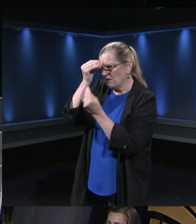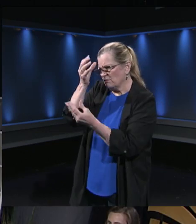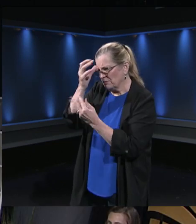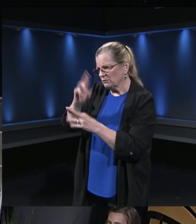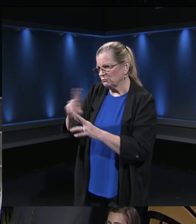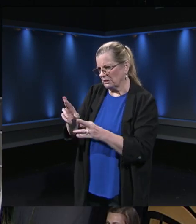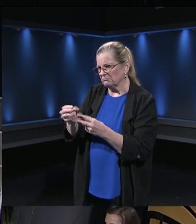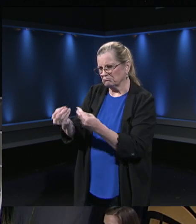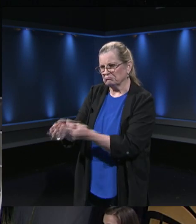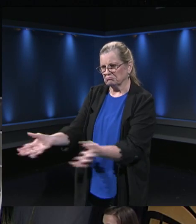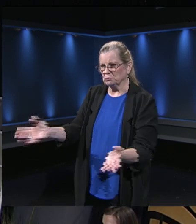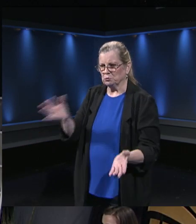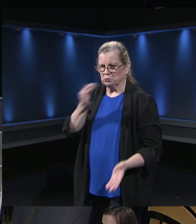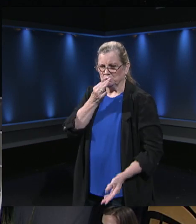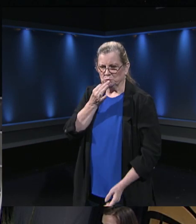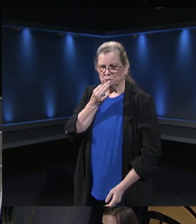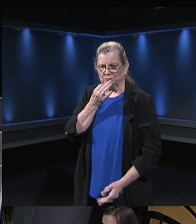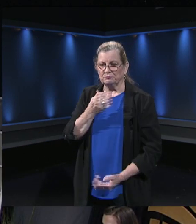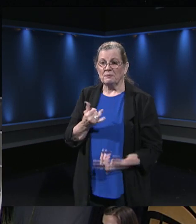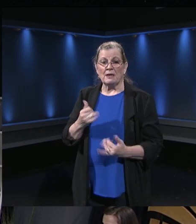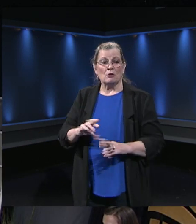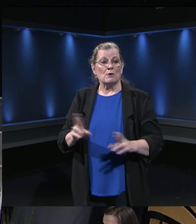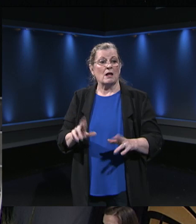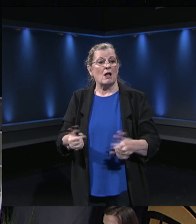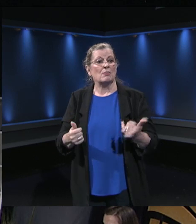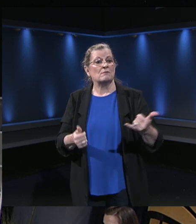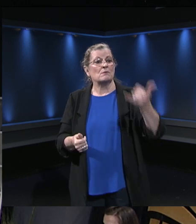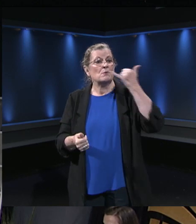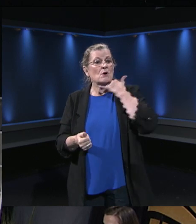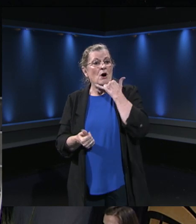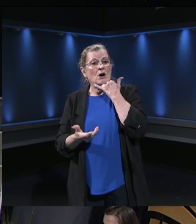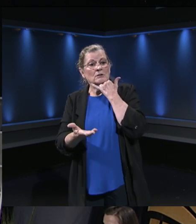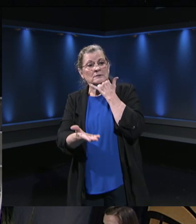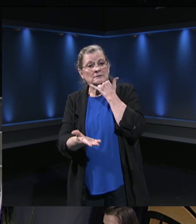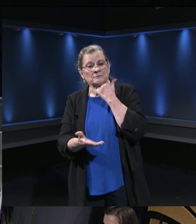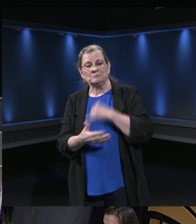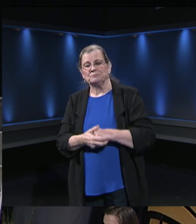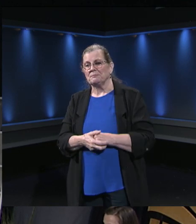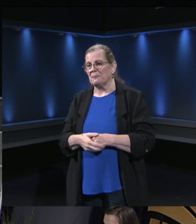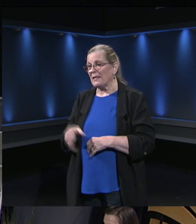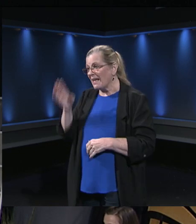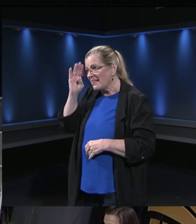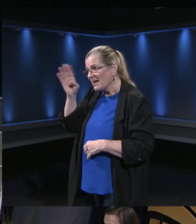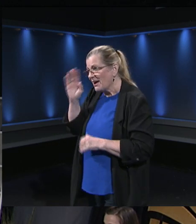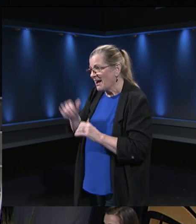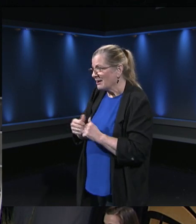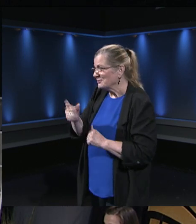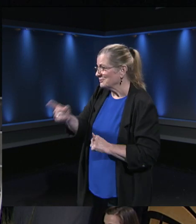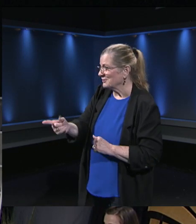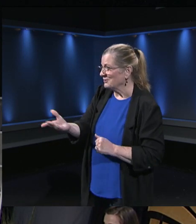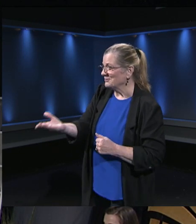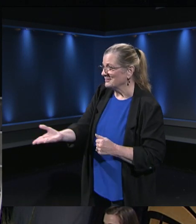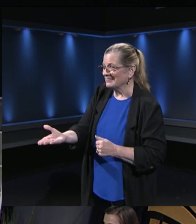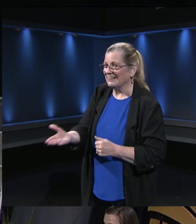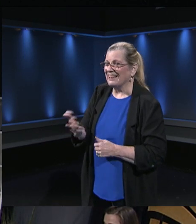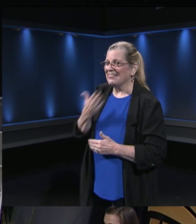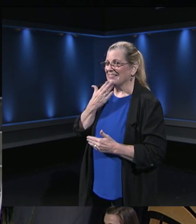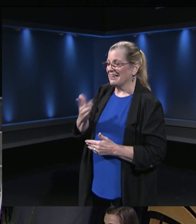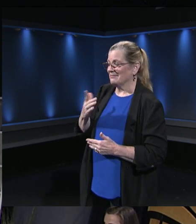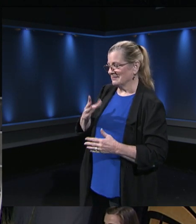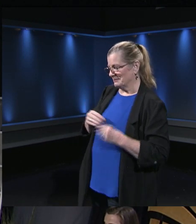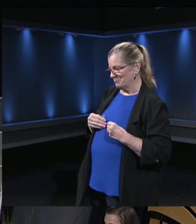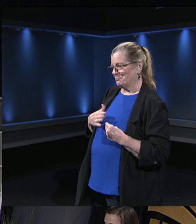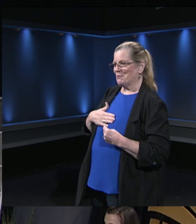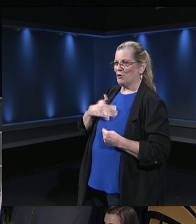call call or welcome to the return to school town hall. Hi, how are you? Thank you so much for taking our call and